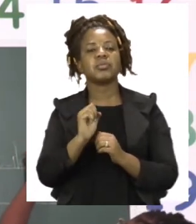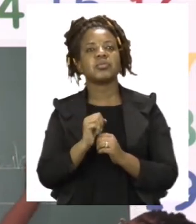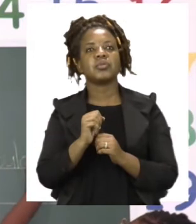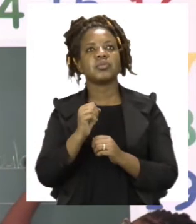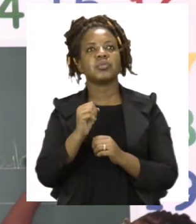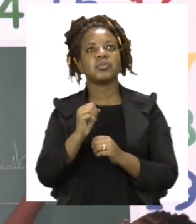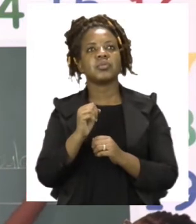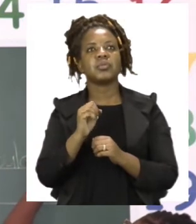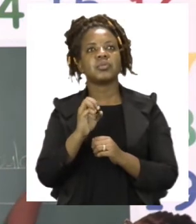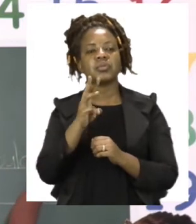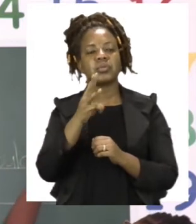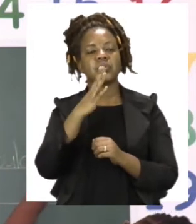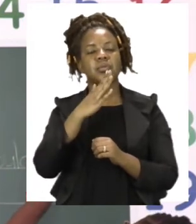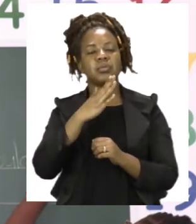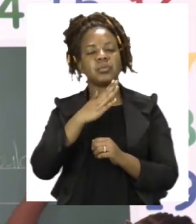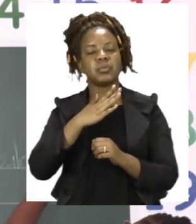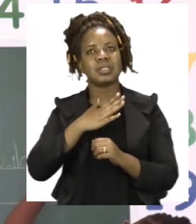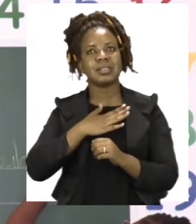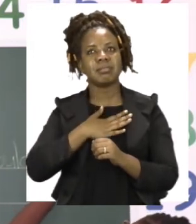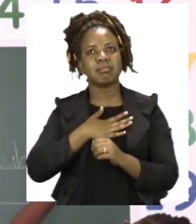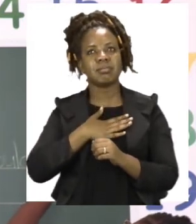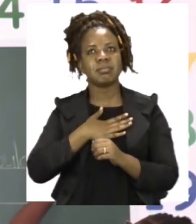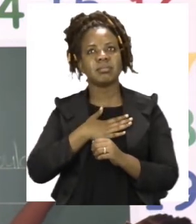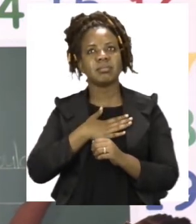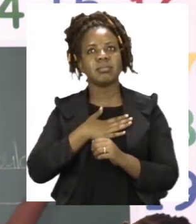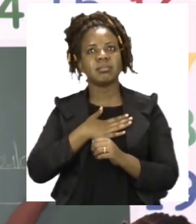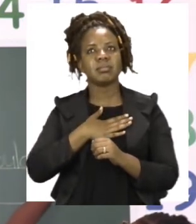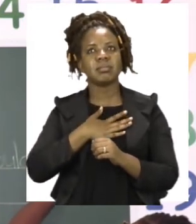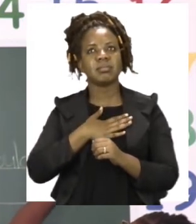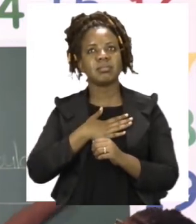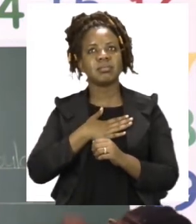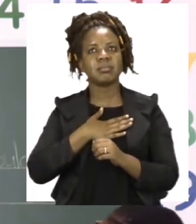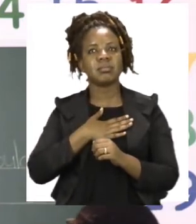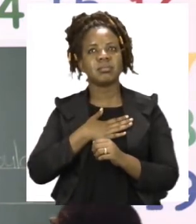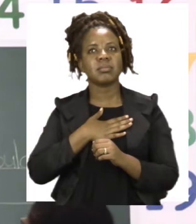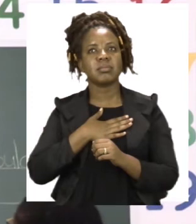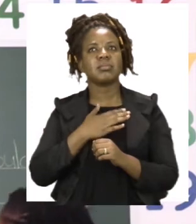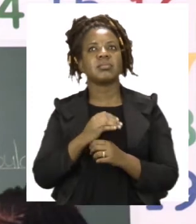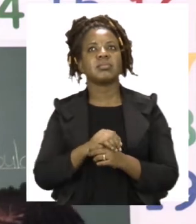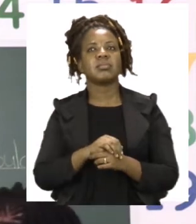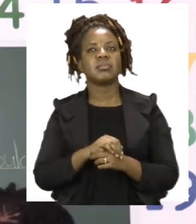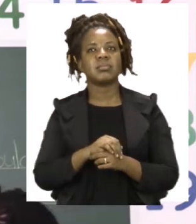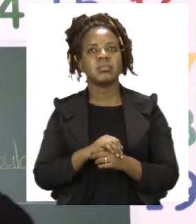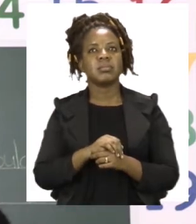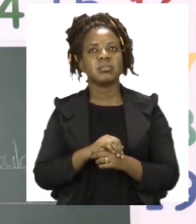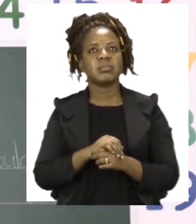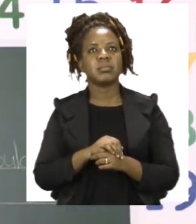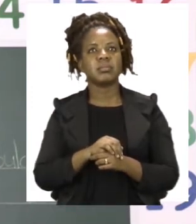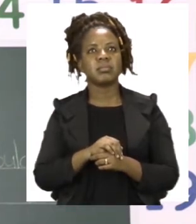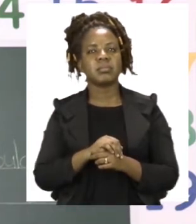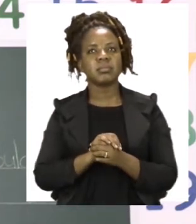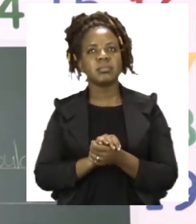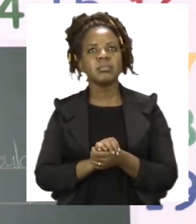like. Now, as you can see, I have no more space to write anything on the line. So I go to the